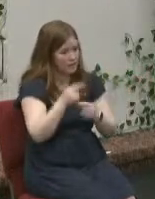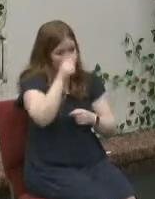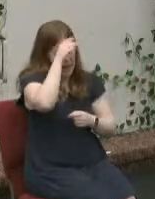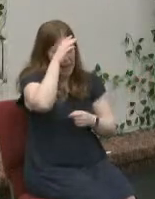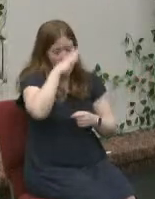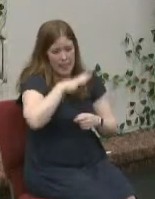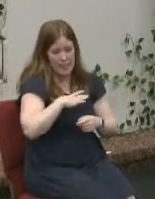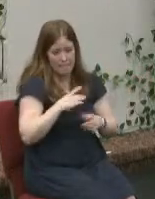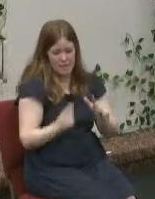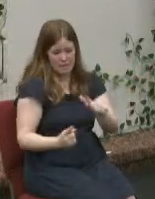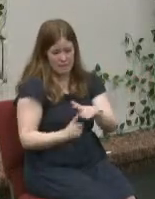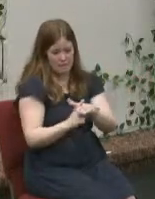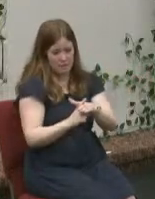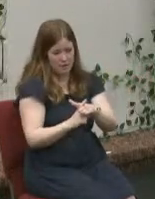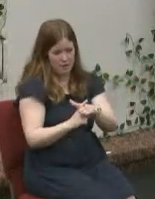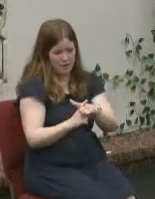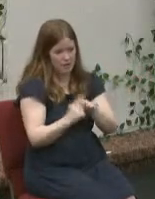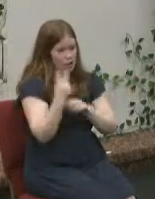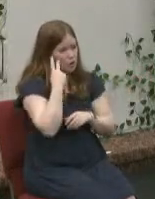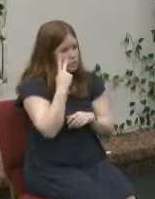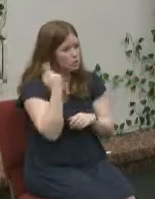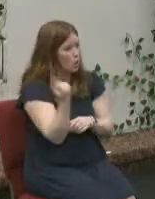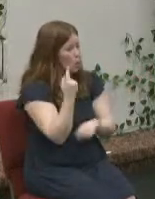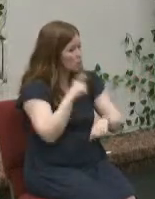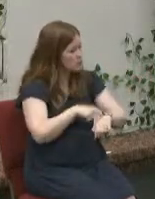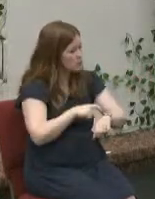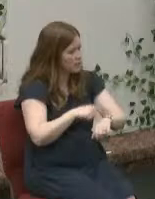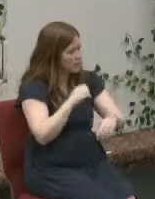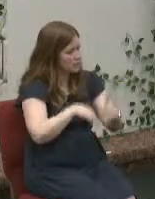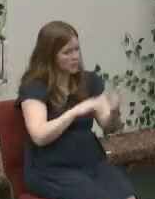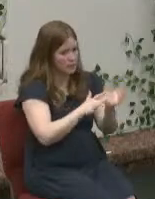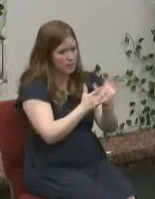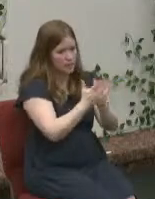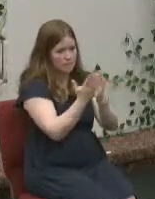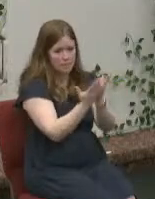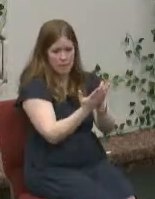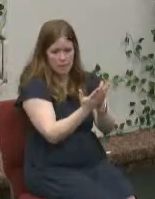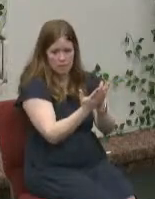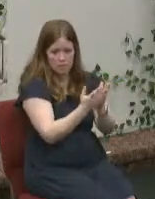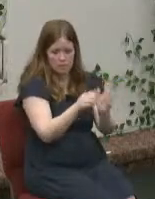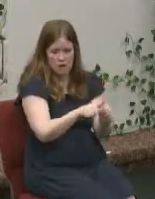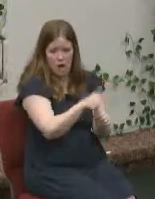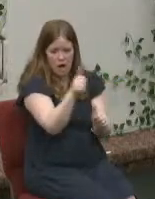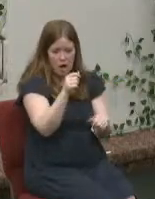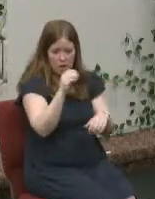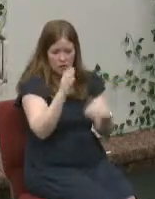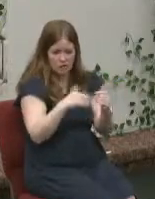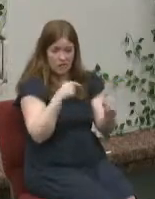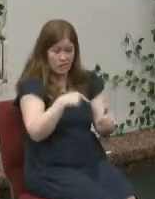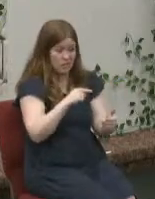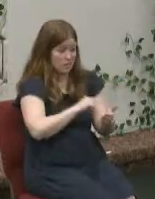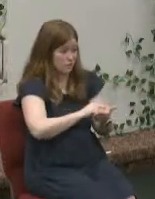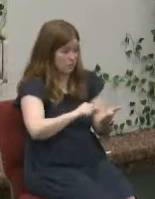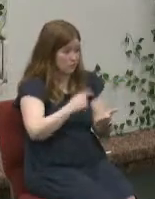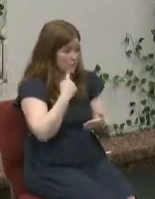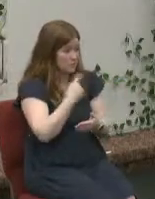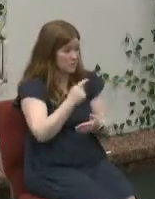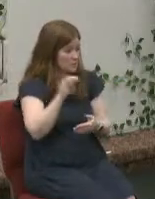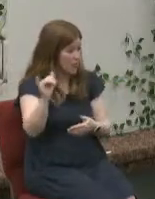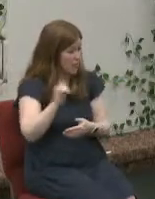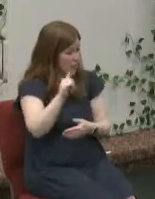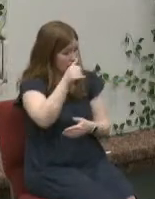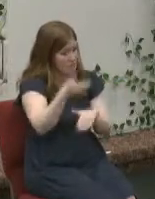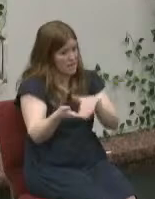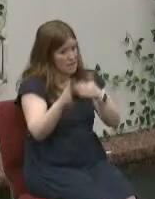appearance you know the only time in all of scripture other than this verse that says the phrase like dead men is